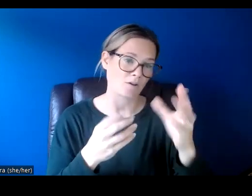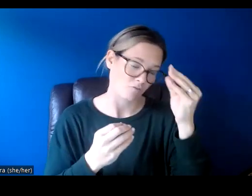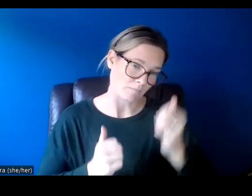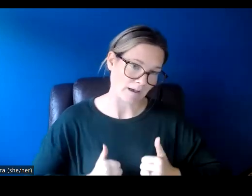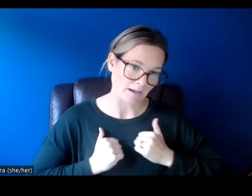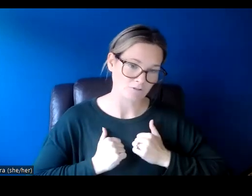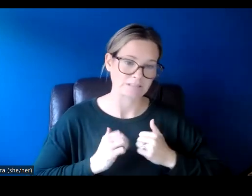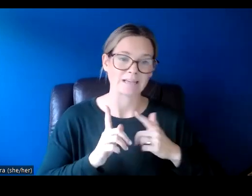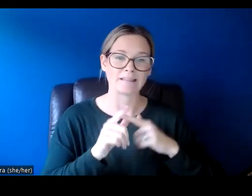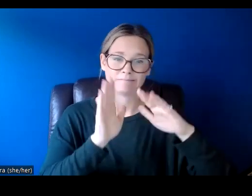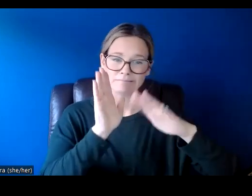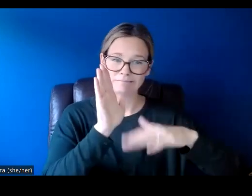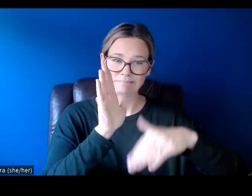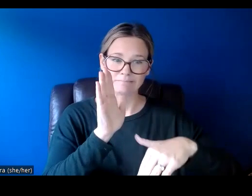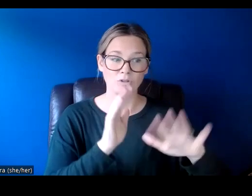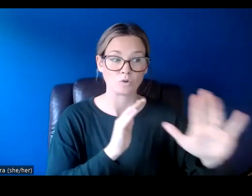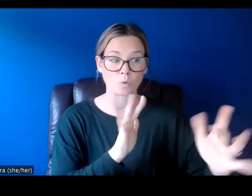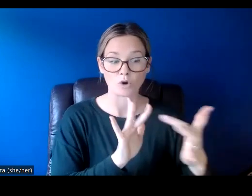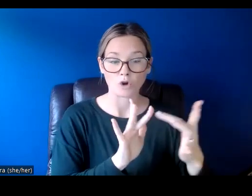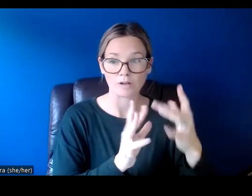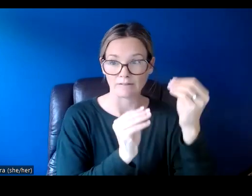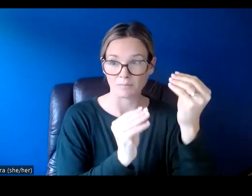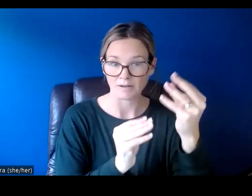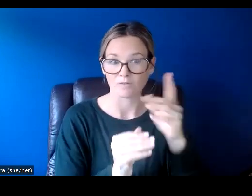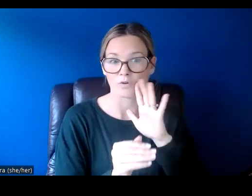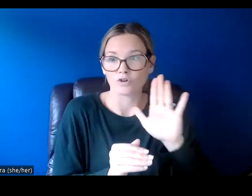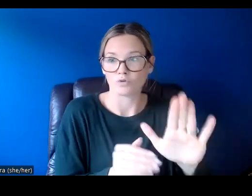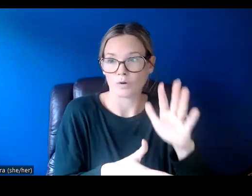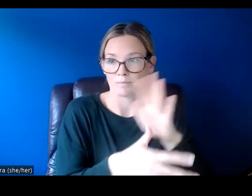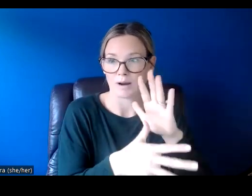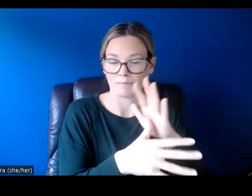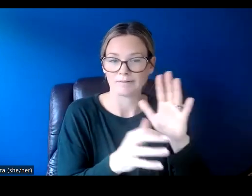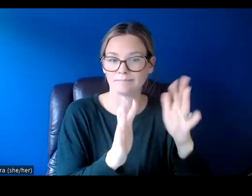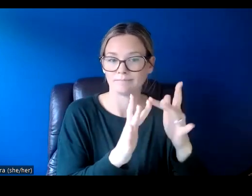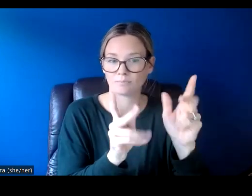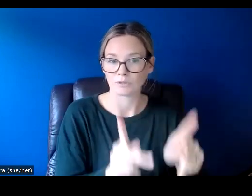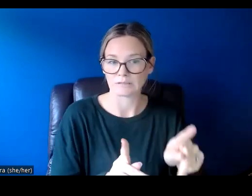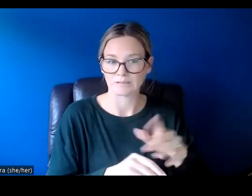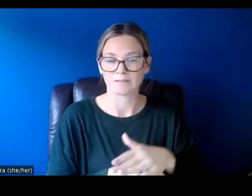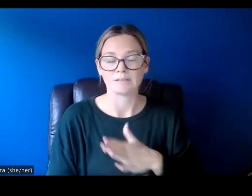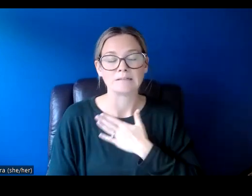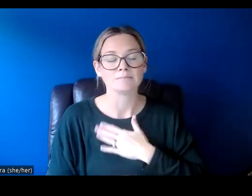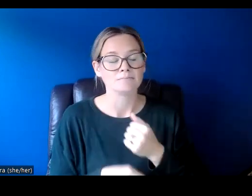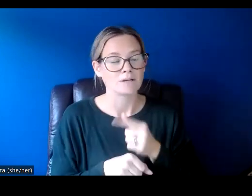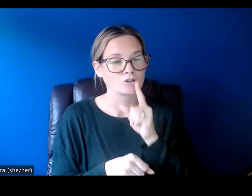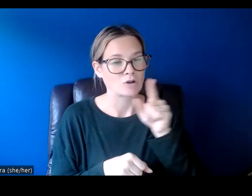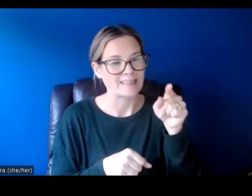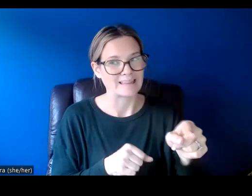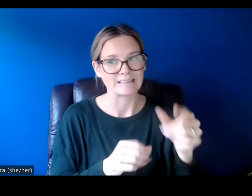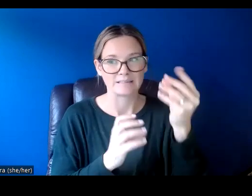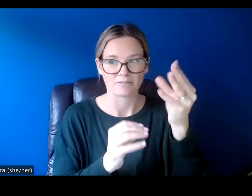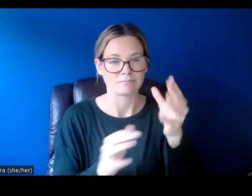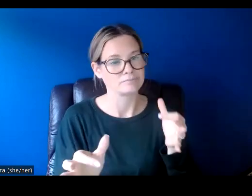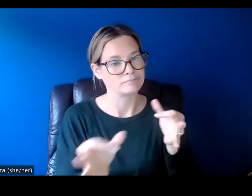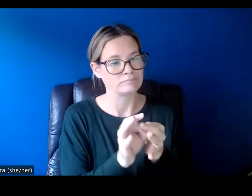And then down here, contact information for your primary contact. Please make sure this information is